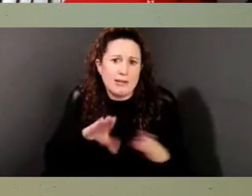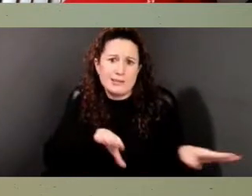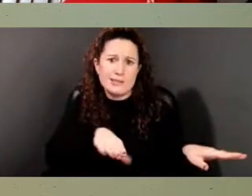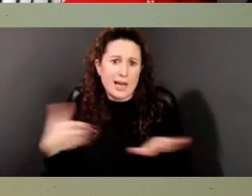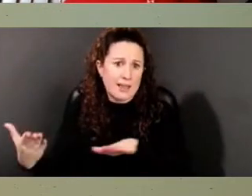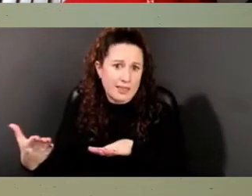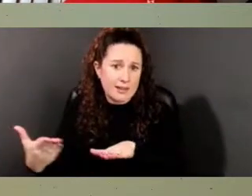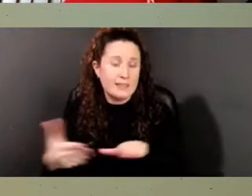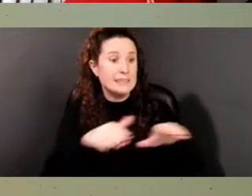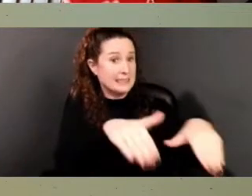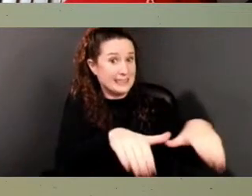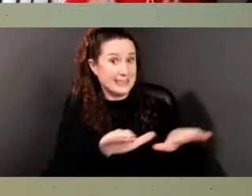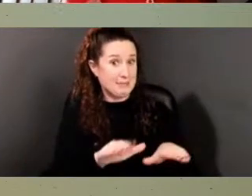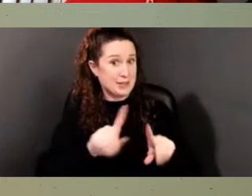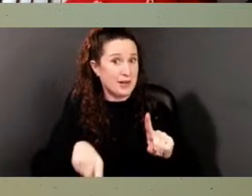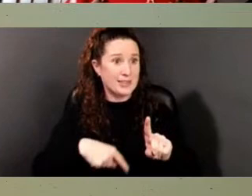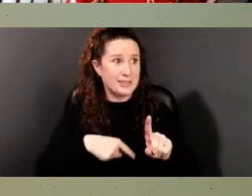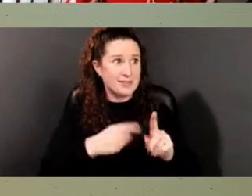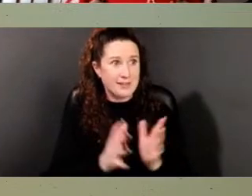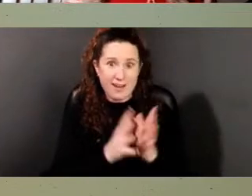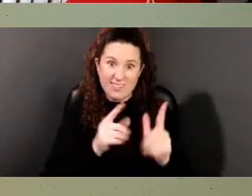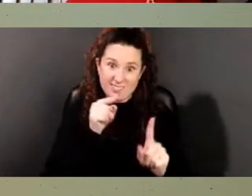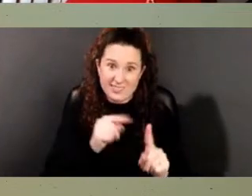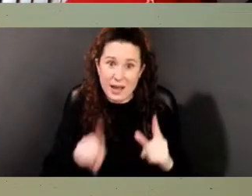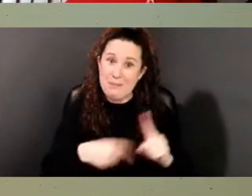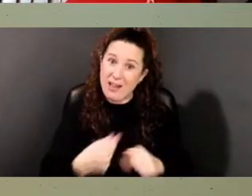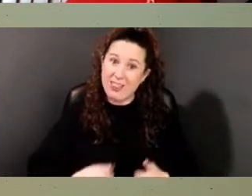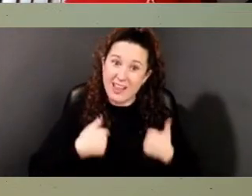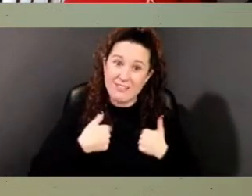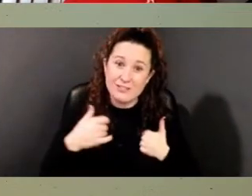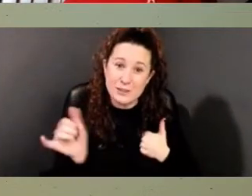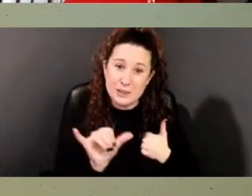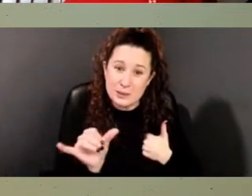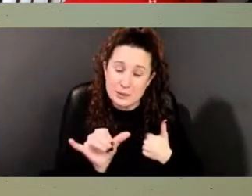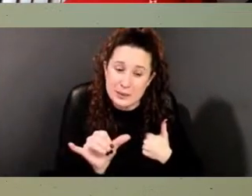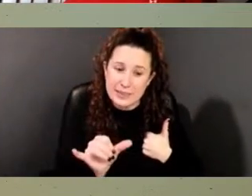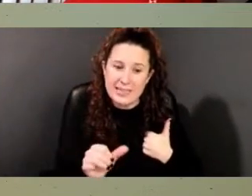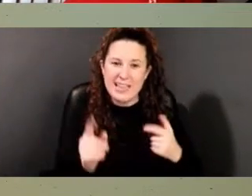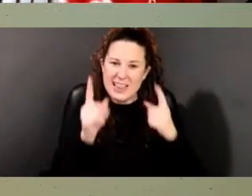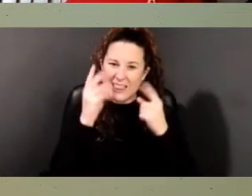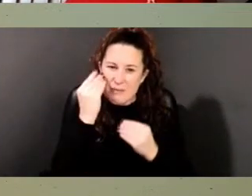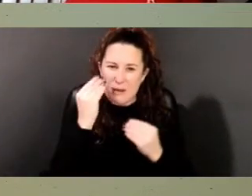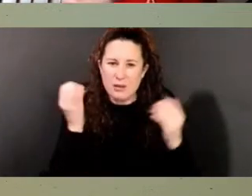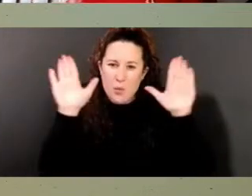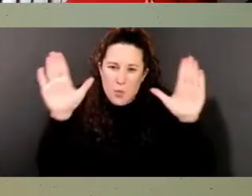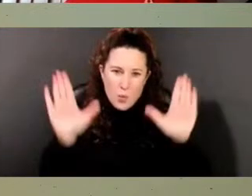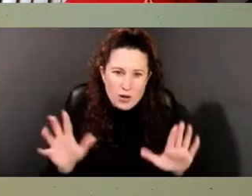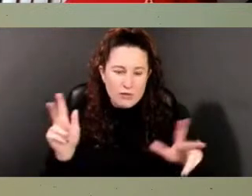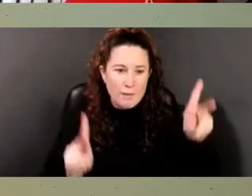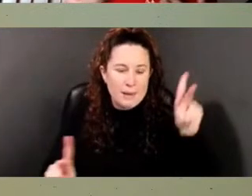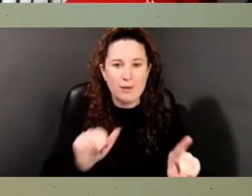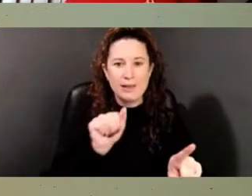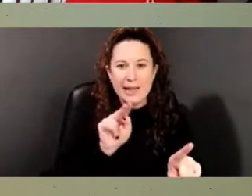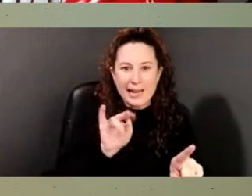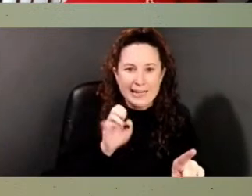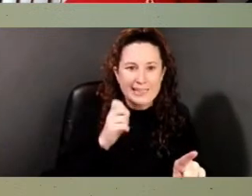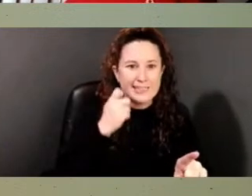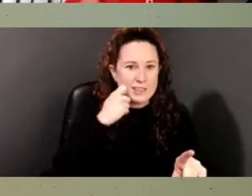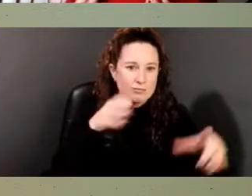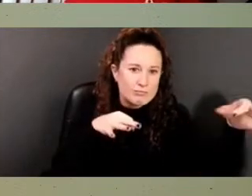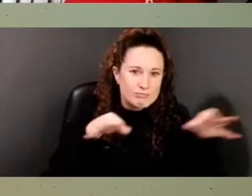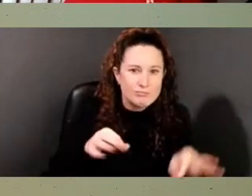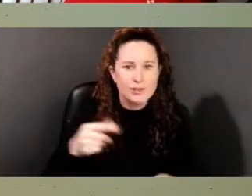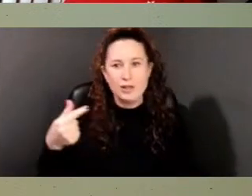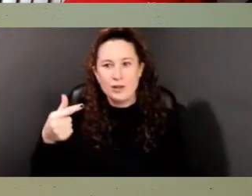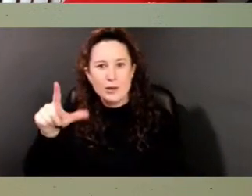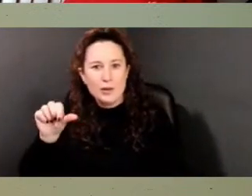much about the life, right? This is how those wonderful people, right, that Annie pointed out, that Gloria pointed out, this is how we know them